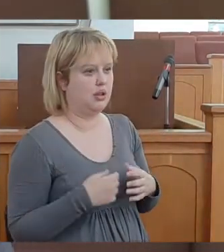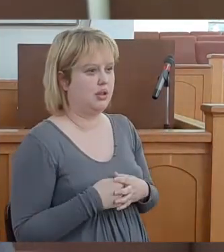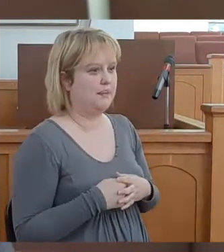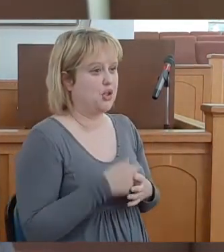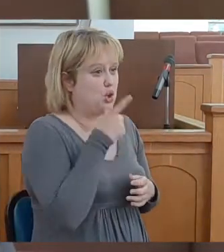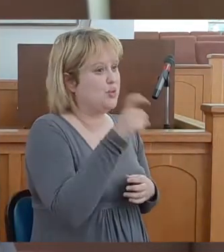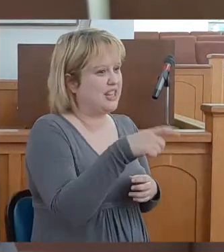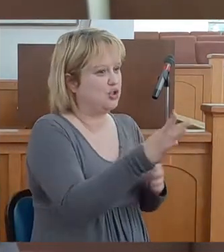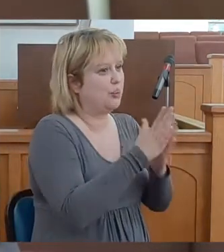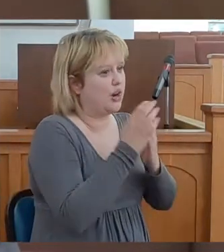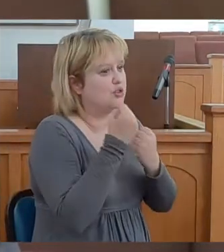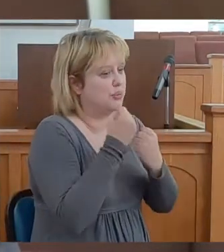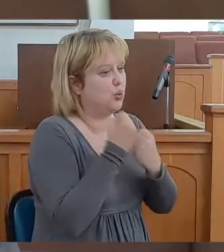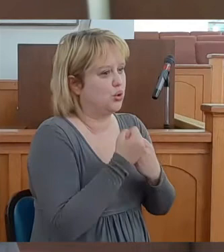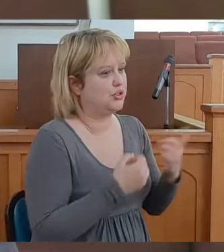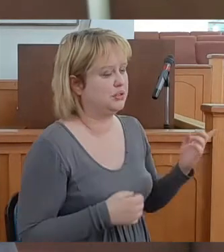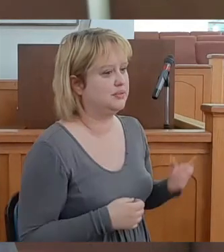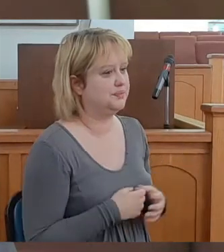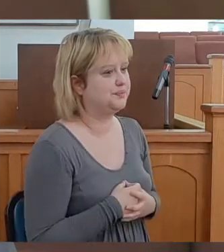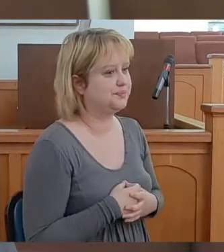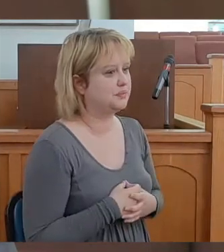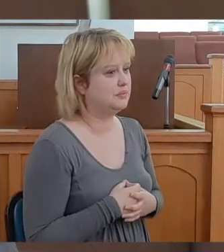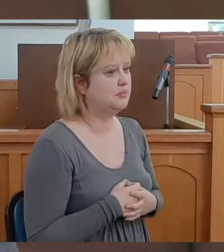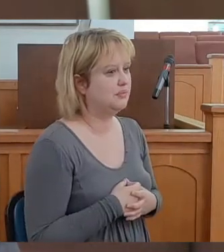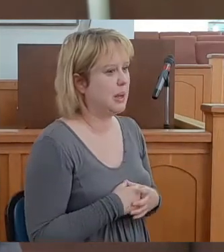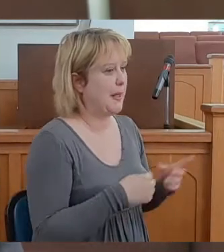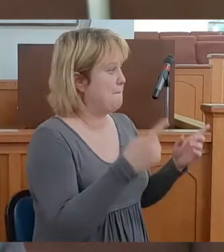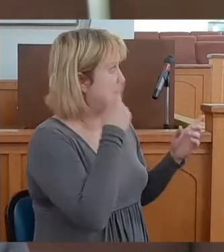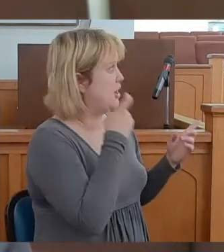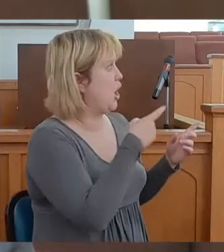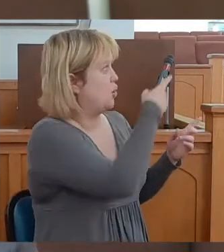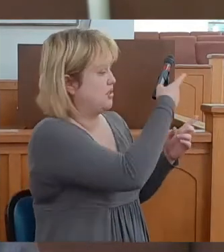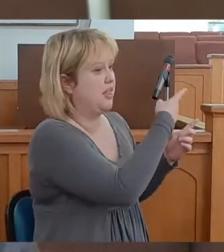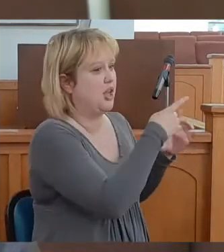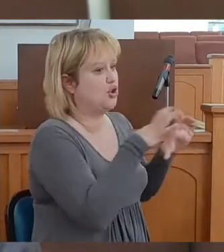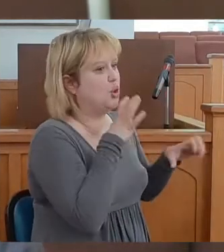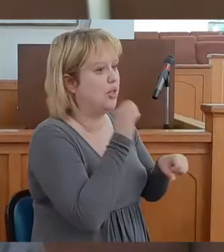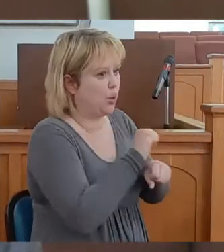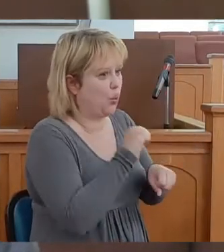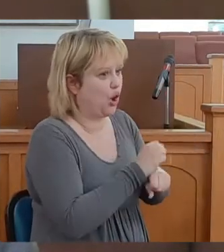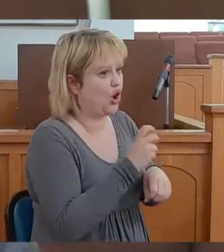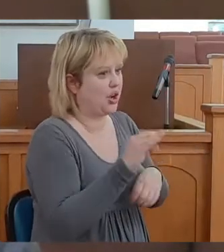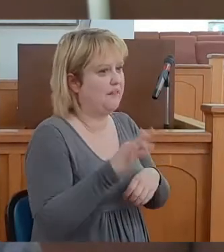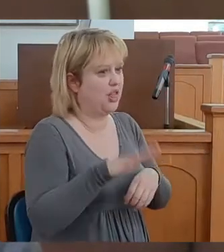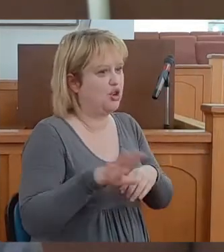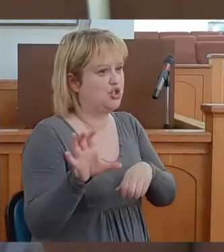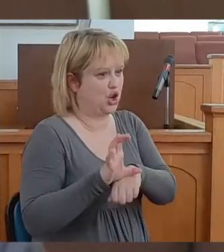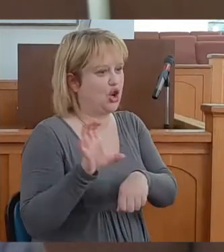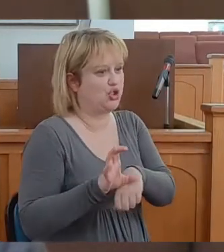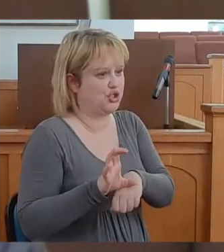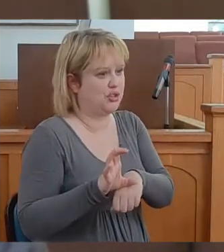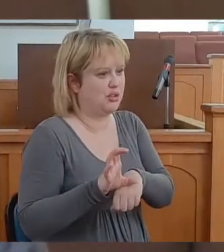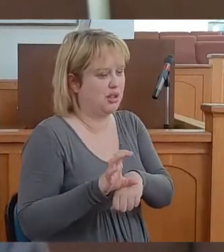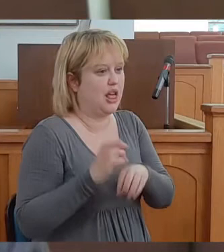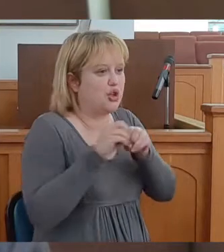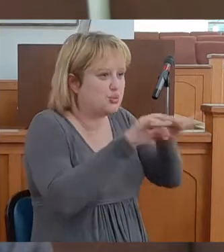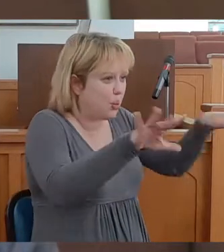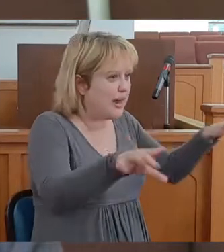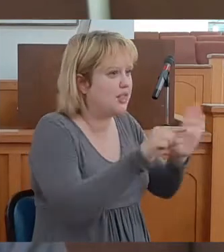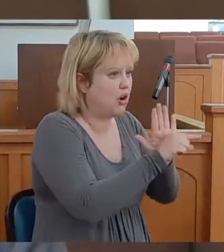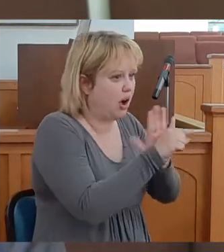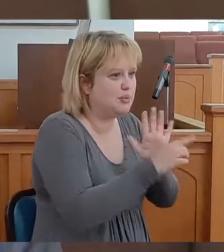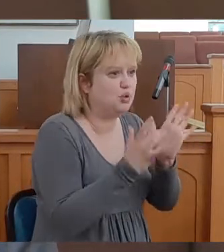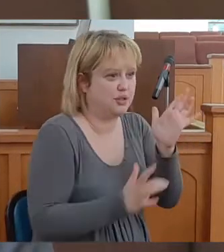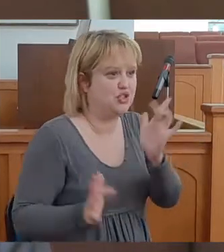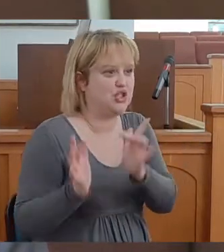need your prayer support because they're doing the work of their church. They're spreading the gospel